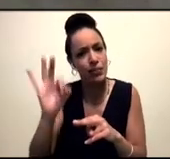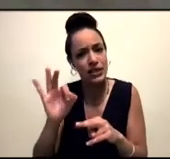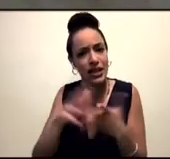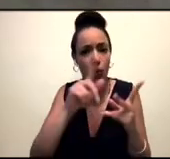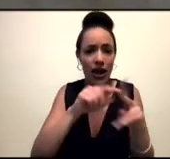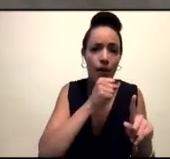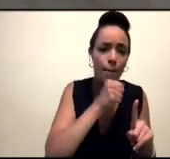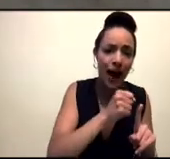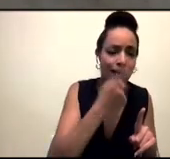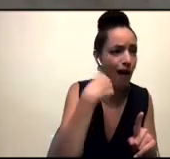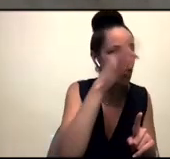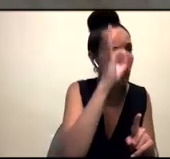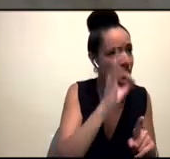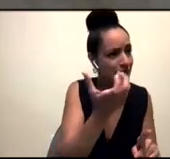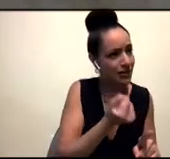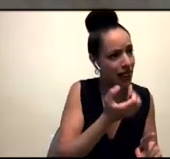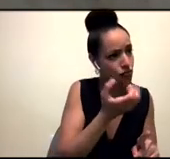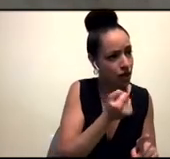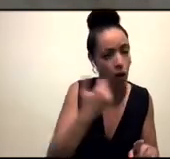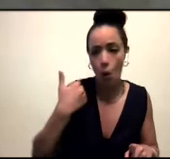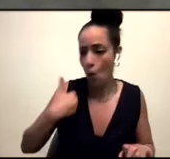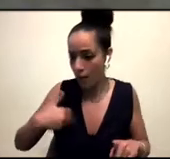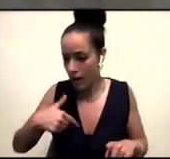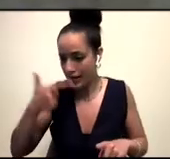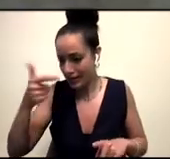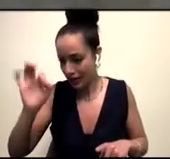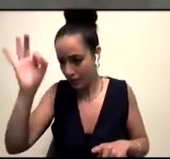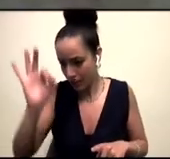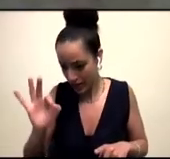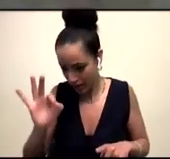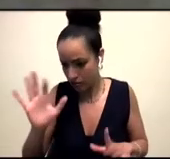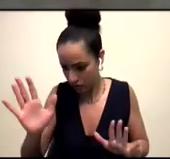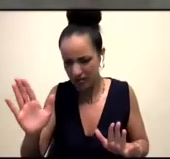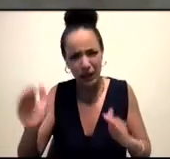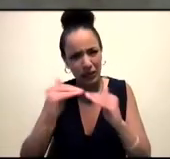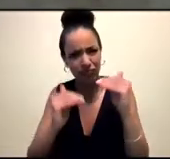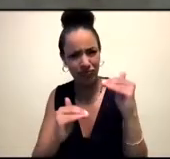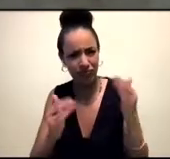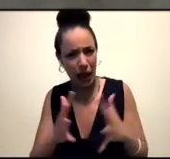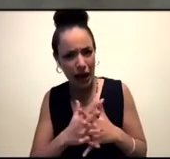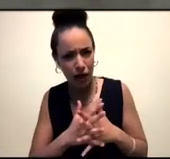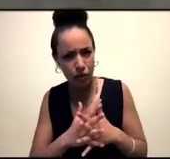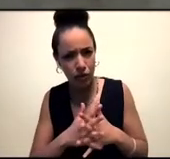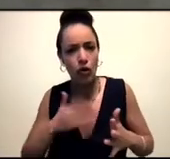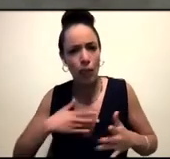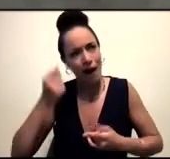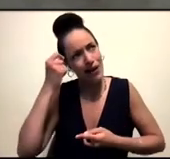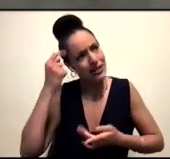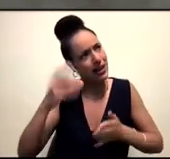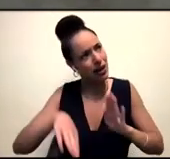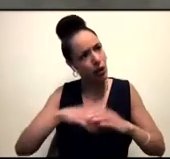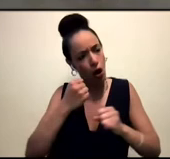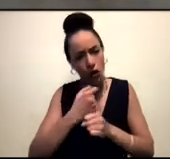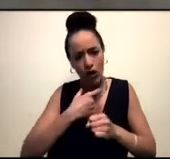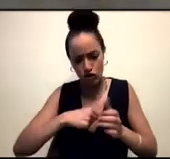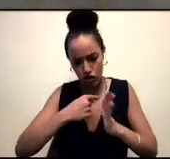violent, so colonized. And so my understanding of gender wasn't quite that evolved yet. And I want everyone to get there. And I talk about that more in my third book, which comes